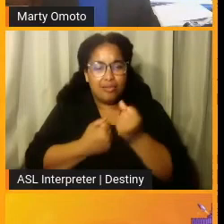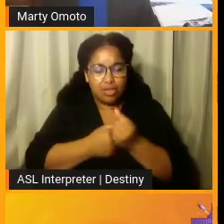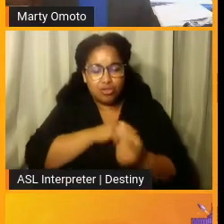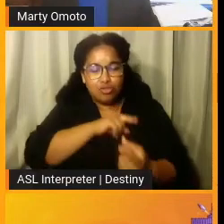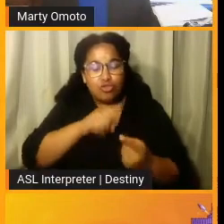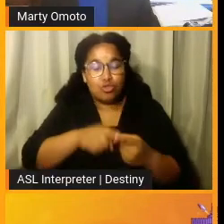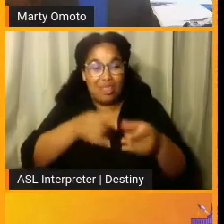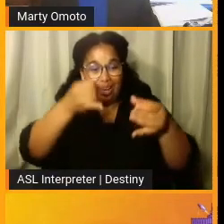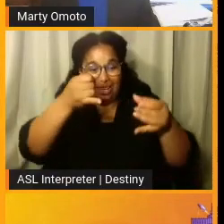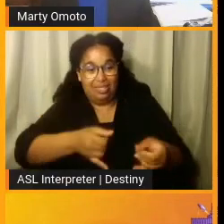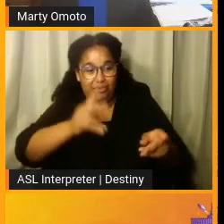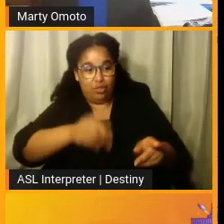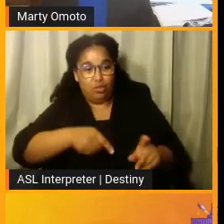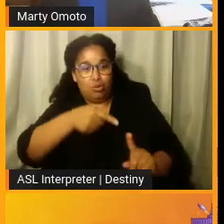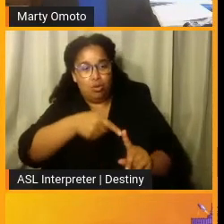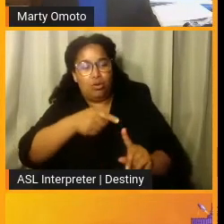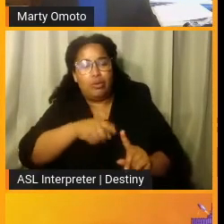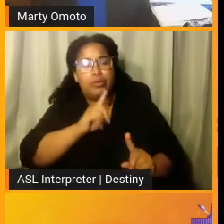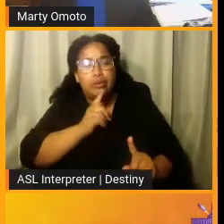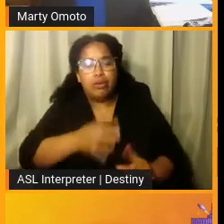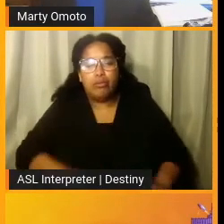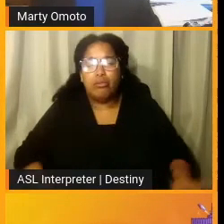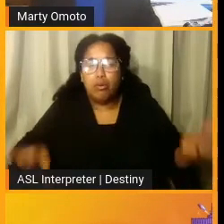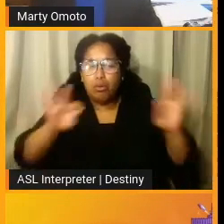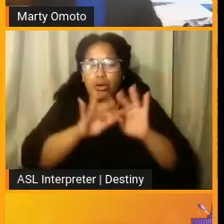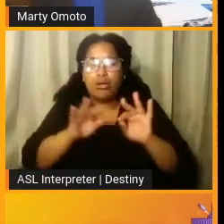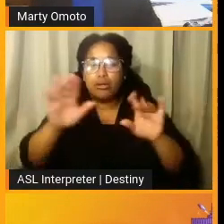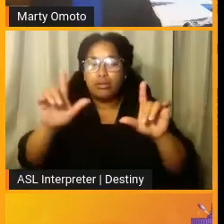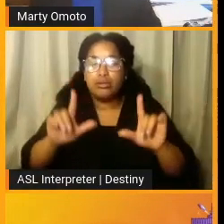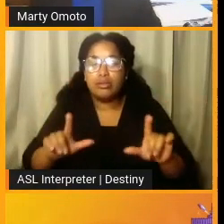individual is so important. Next slide.